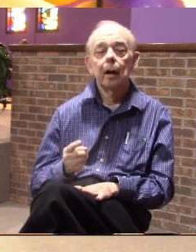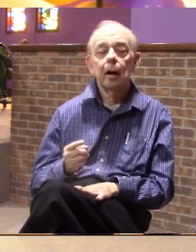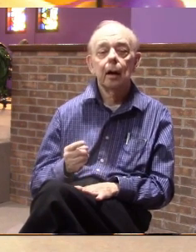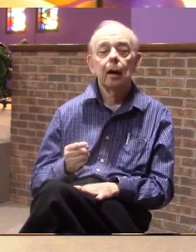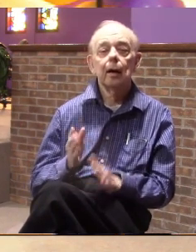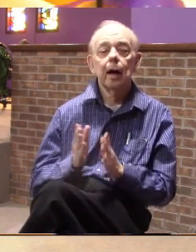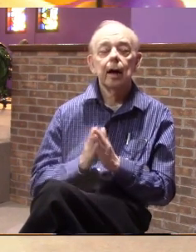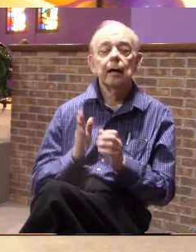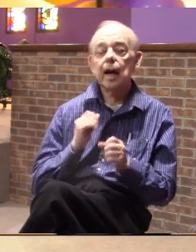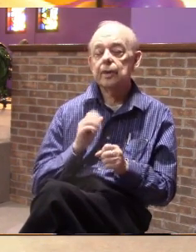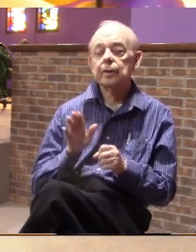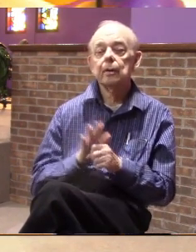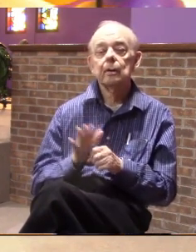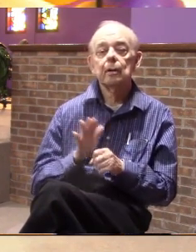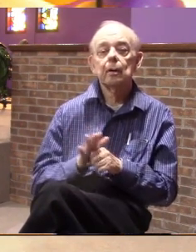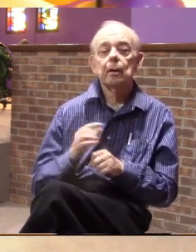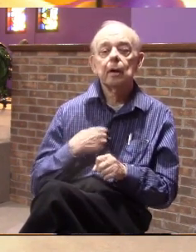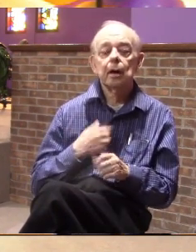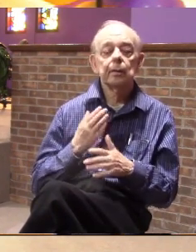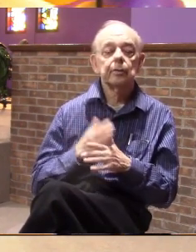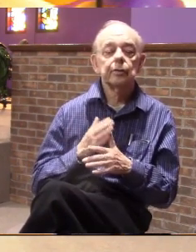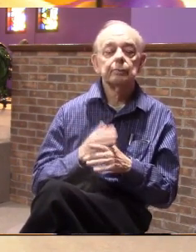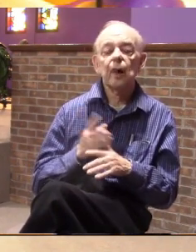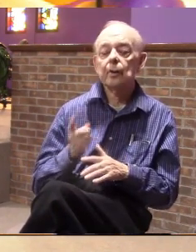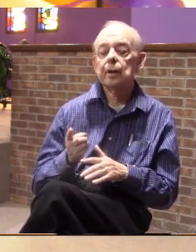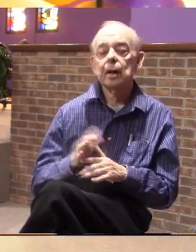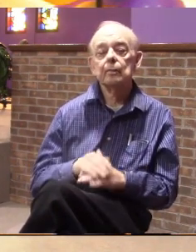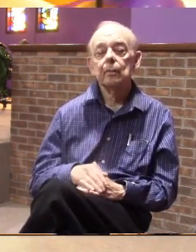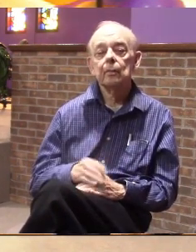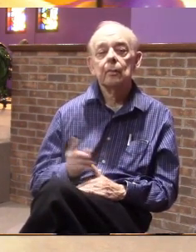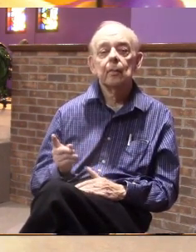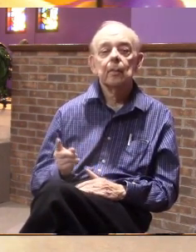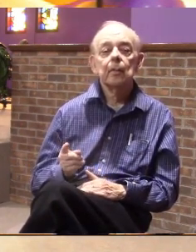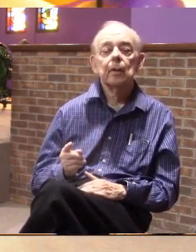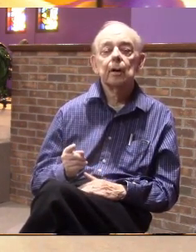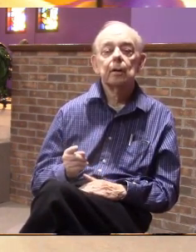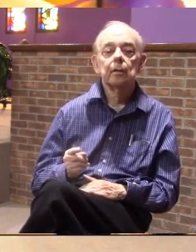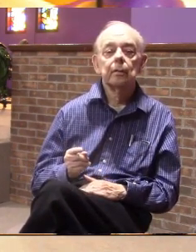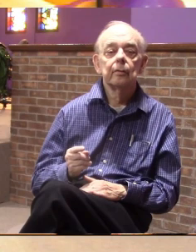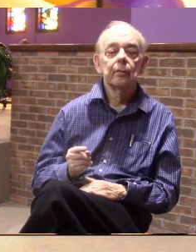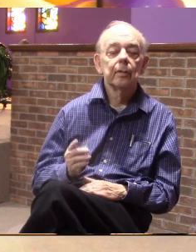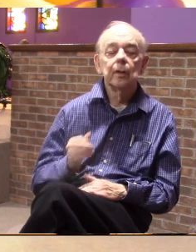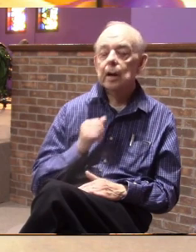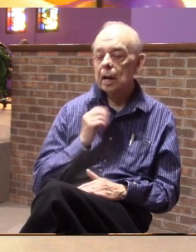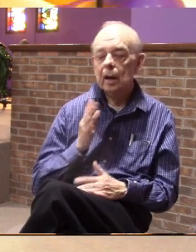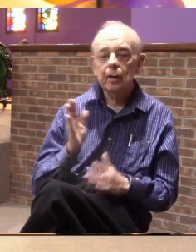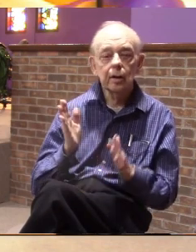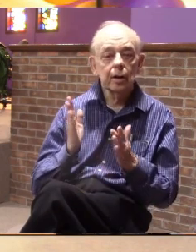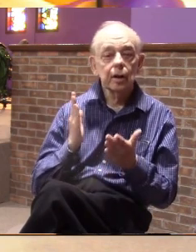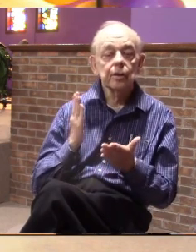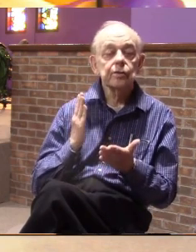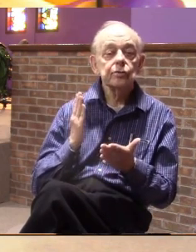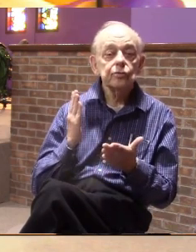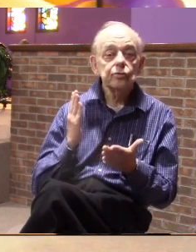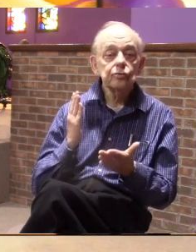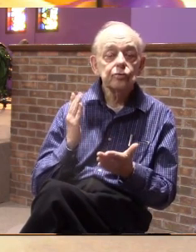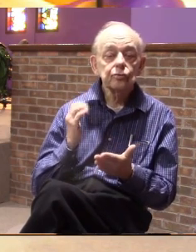well I've asked them enough I'm just irritating them and I'll just go ahead let them go don't